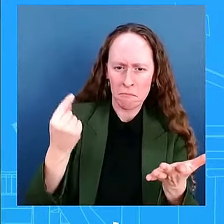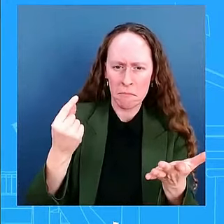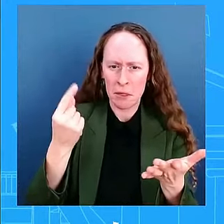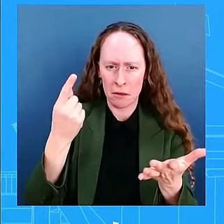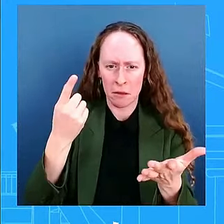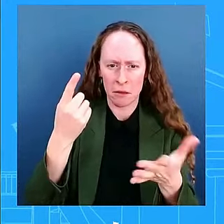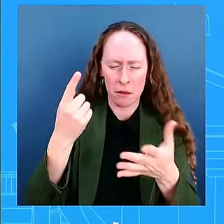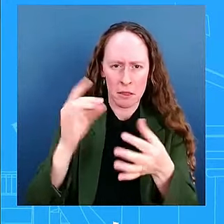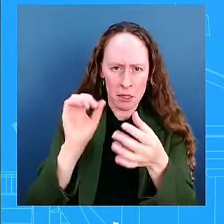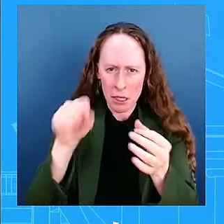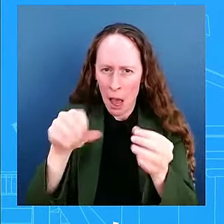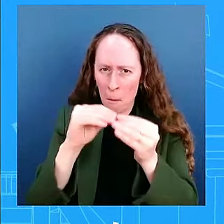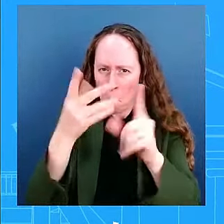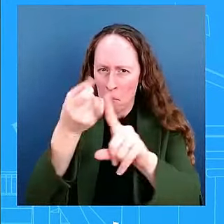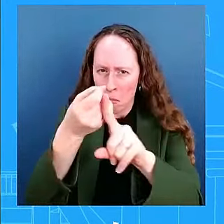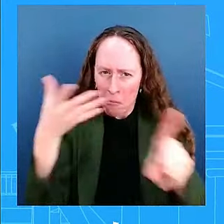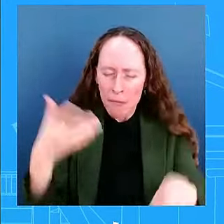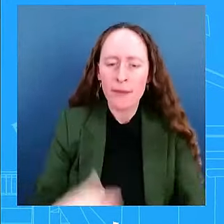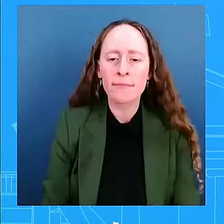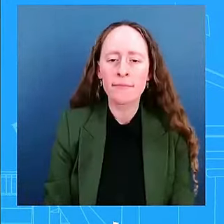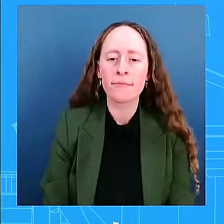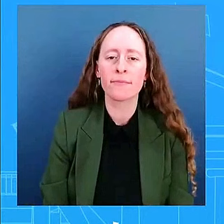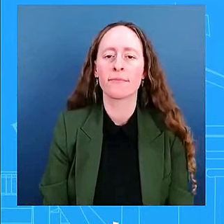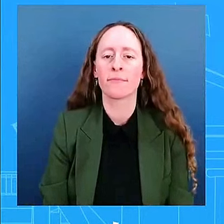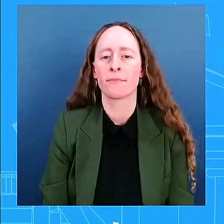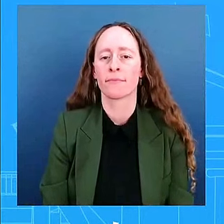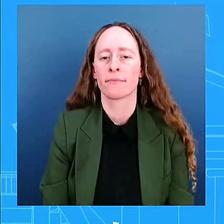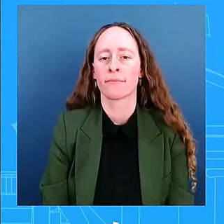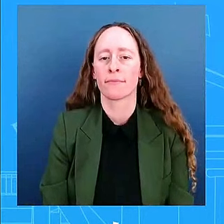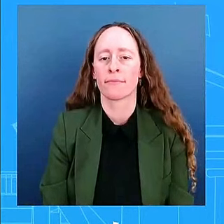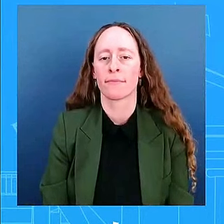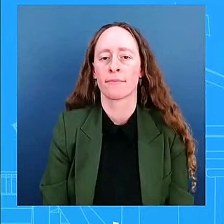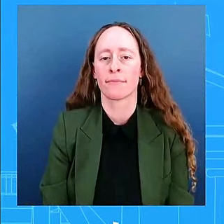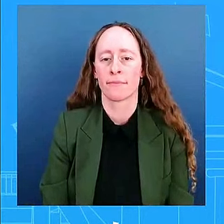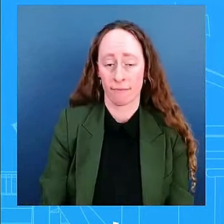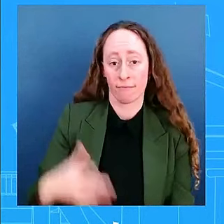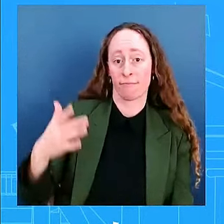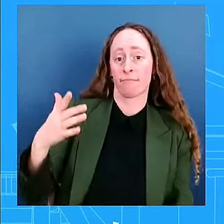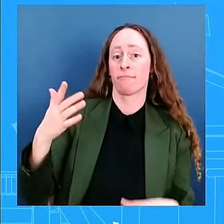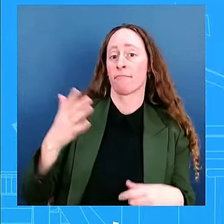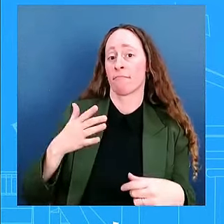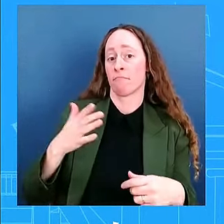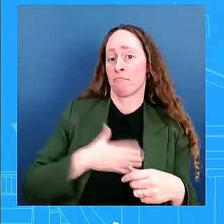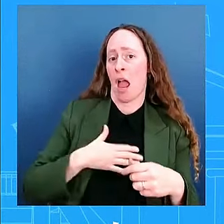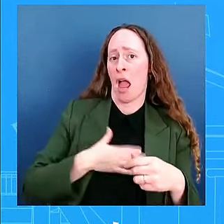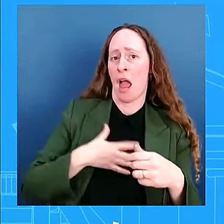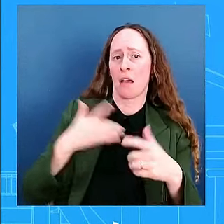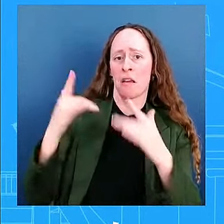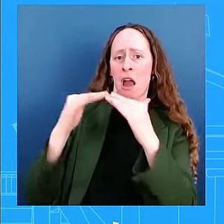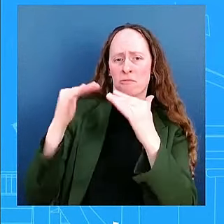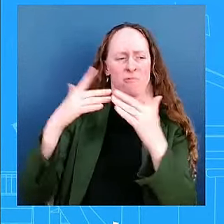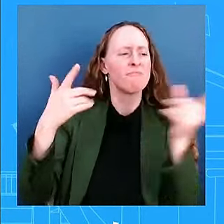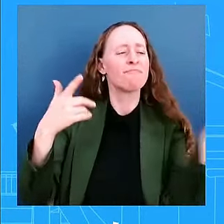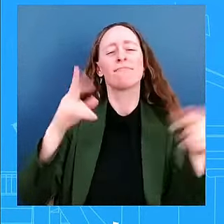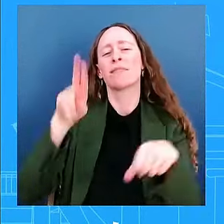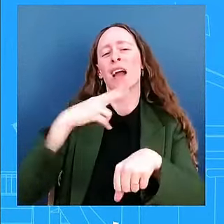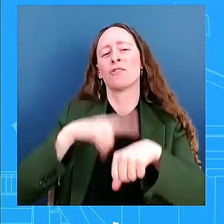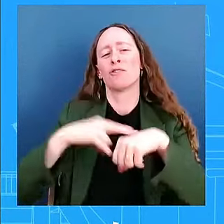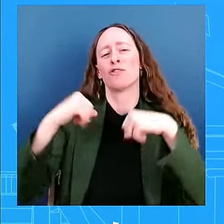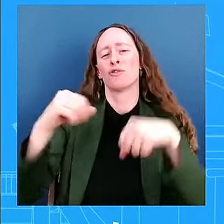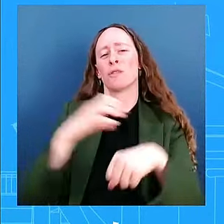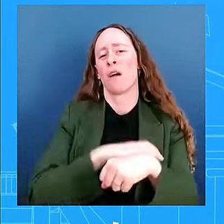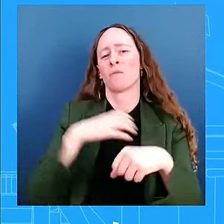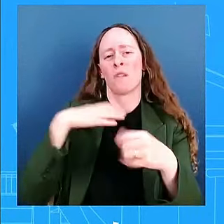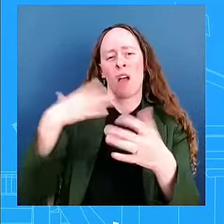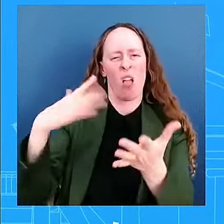colleagues over at National Security Council spoke to this, if not yesterday, certainly over the past couple of days. And look,